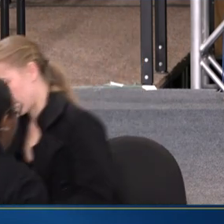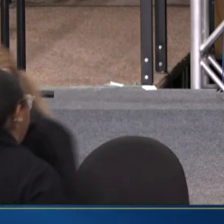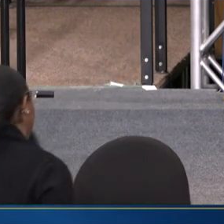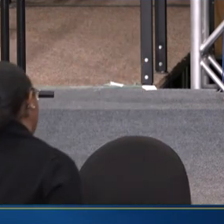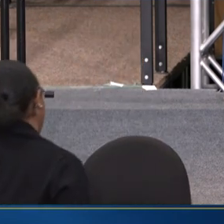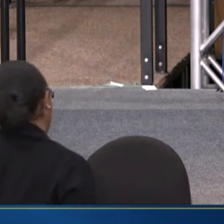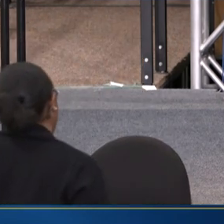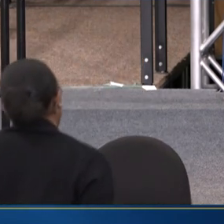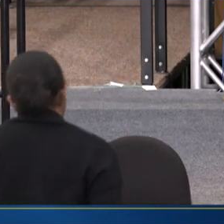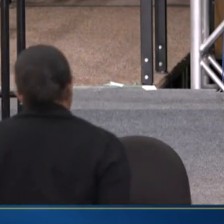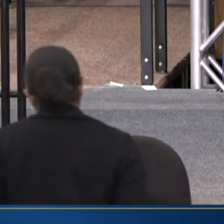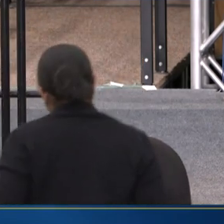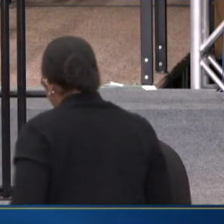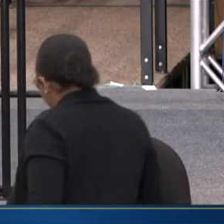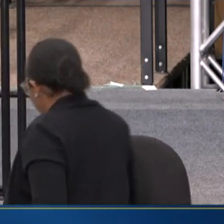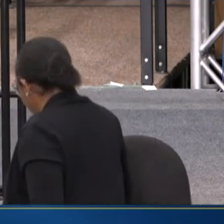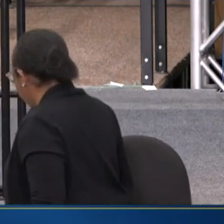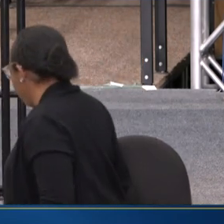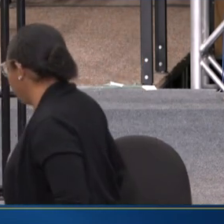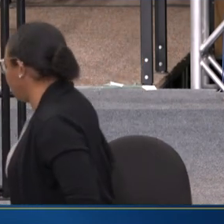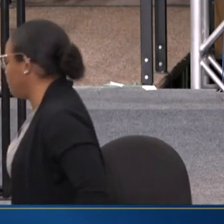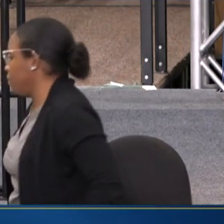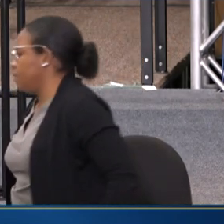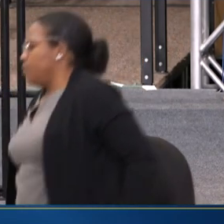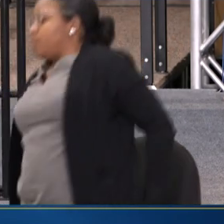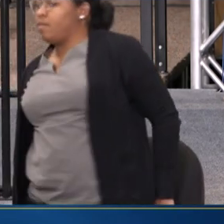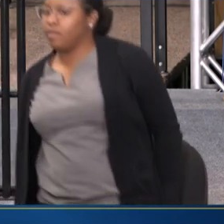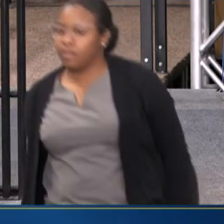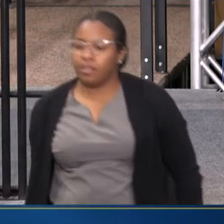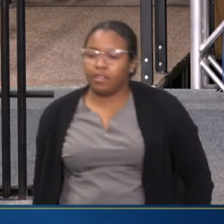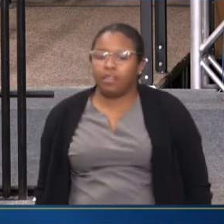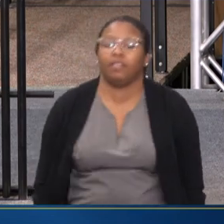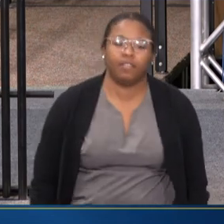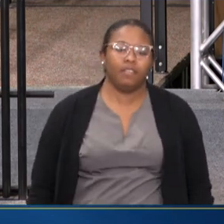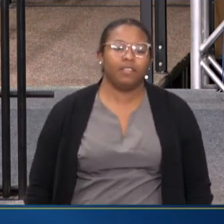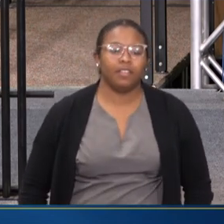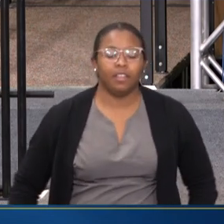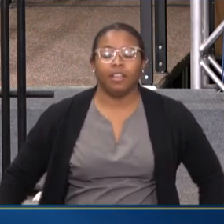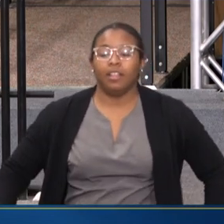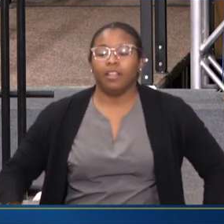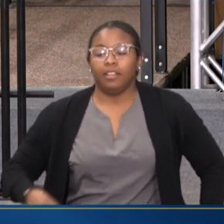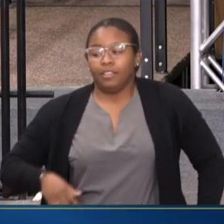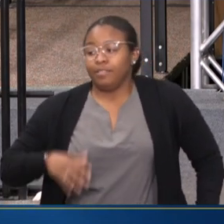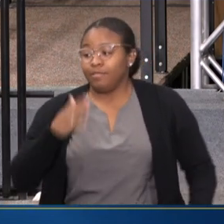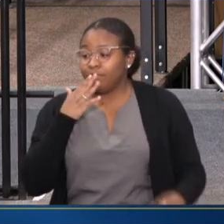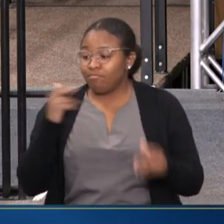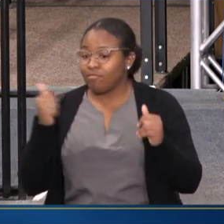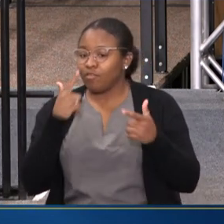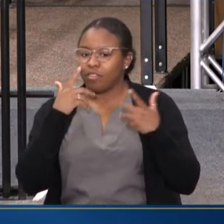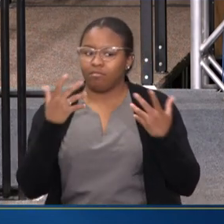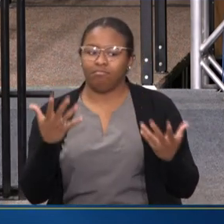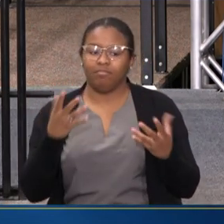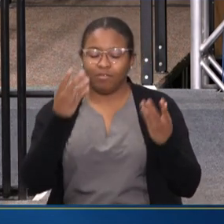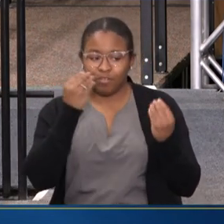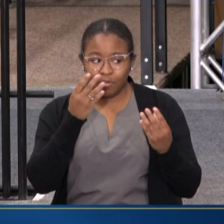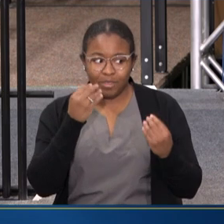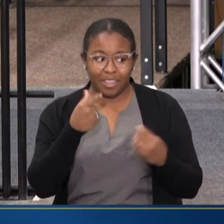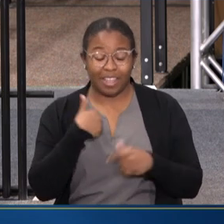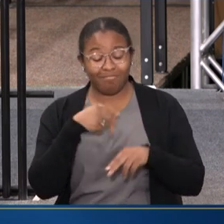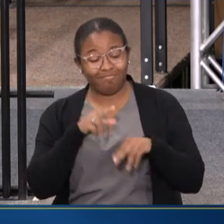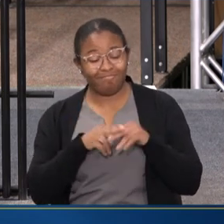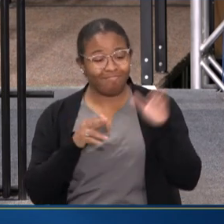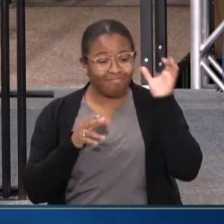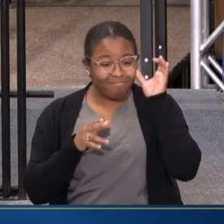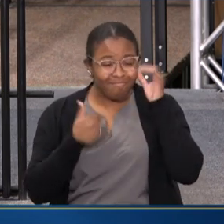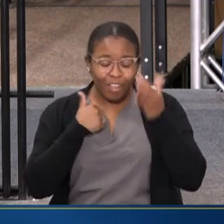THANKS SO MUCH. THANKS TO EVERYONE FOR ALL OF THAT INFORMATION. I KNOW THAT I'M LEARNING JUST SITTING HERE LISTENING.